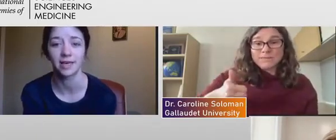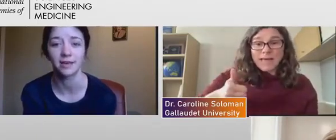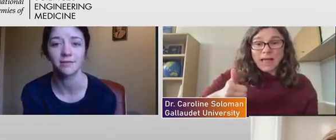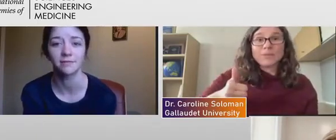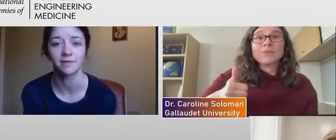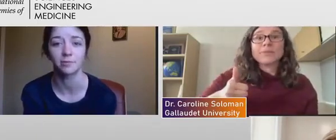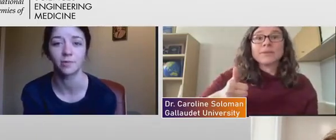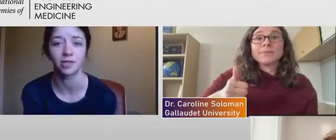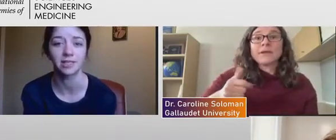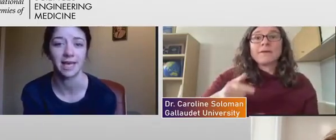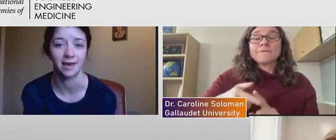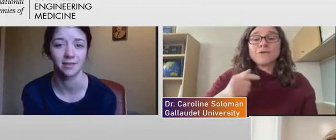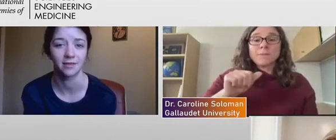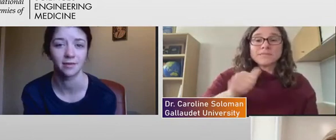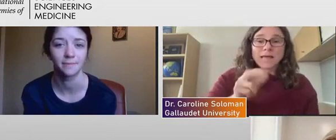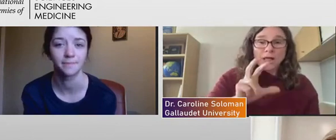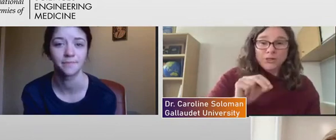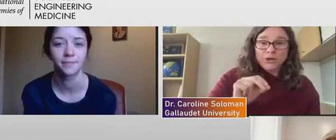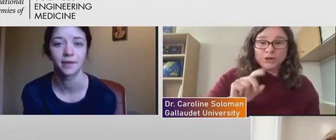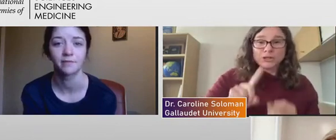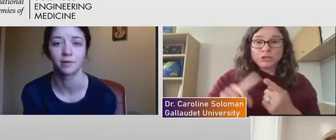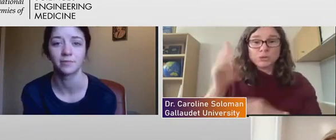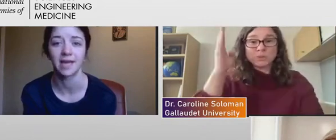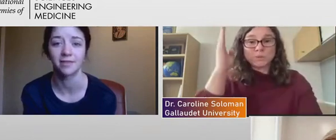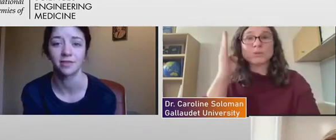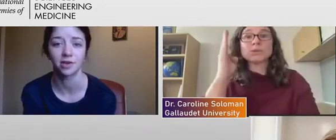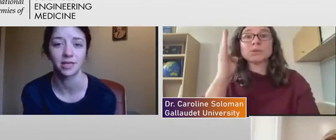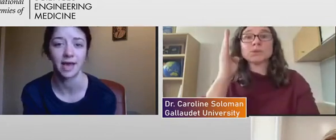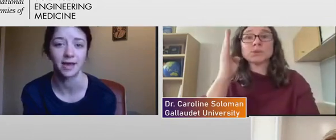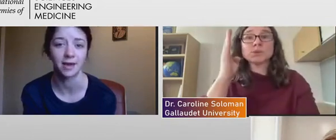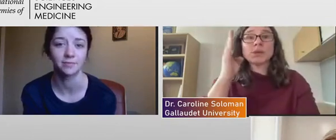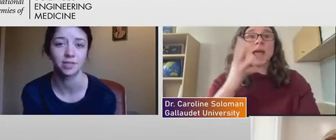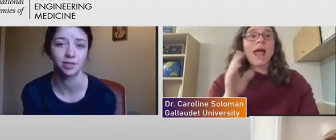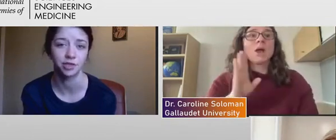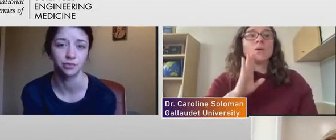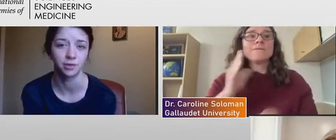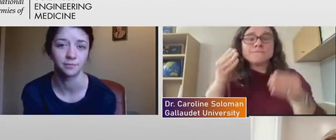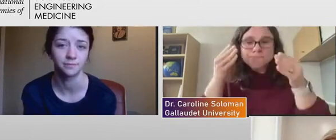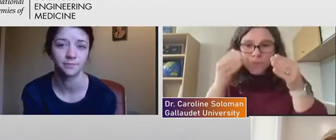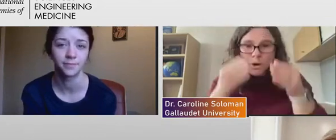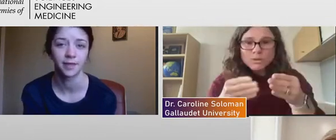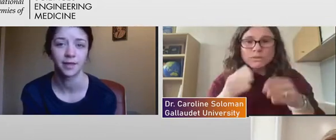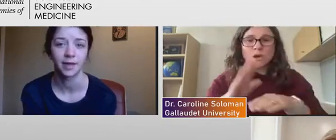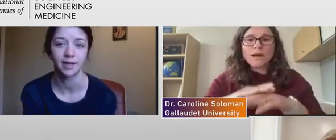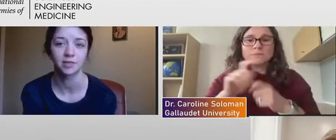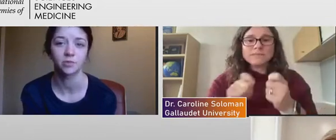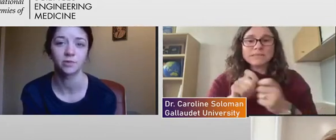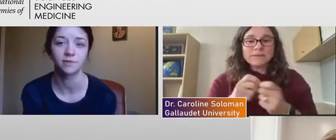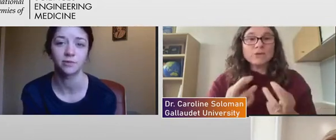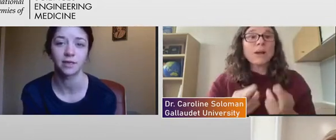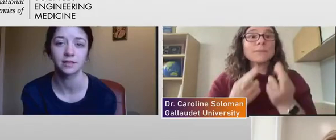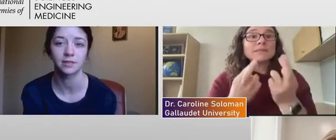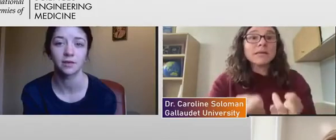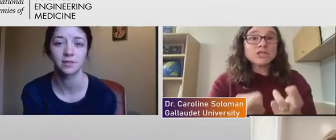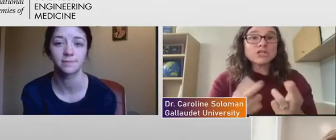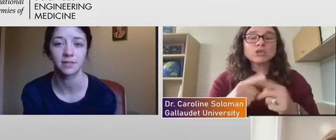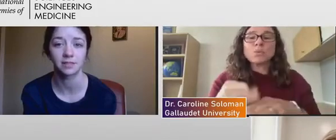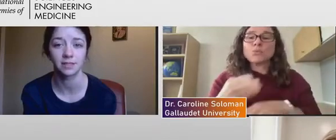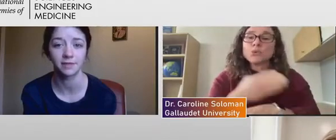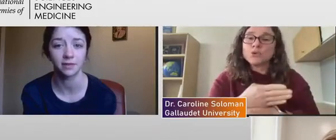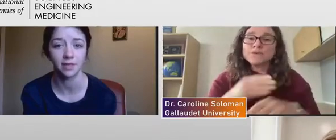Thursday, February 10th from 10 30 a.m. to noon. And we'll focus